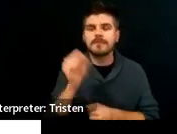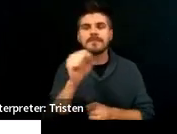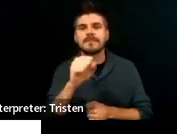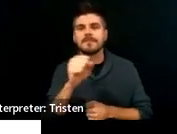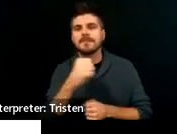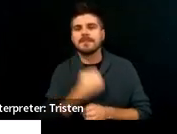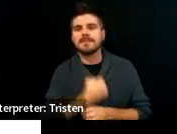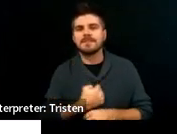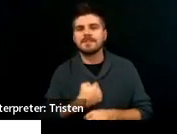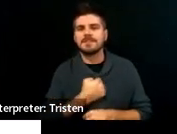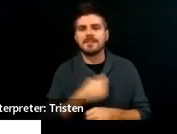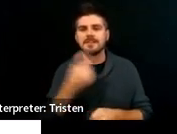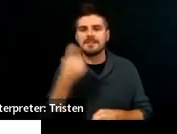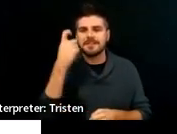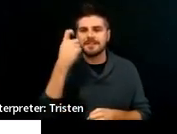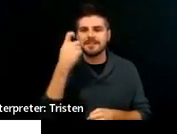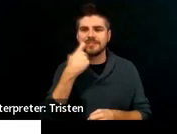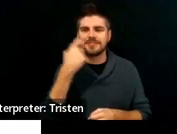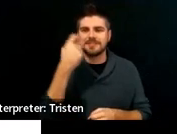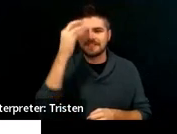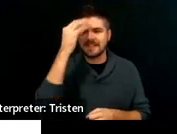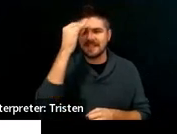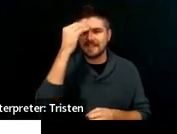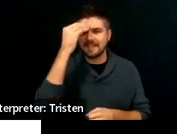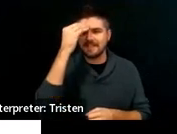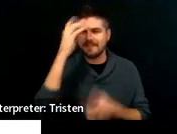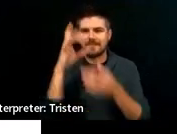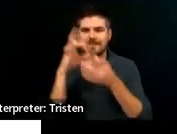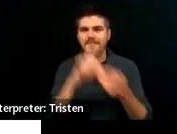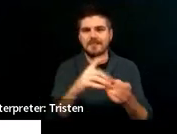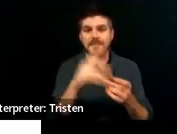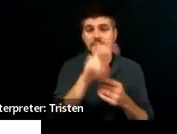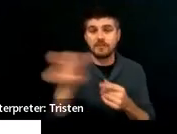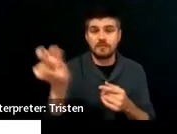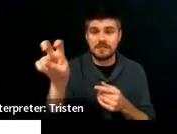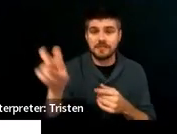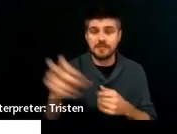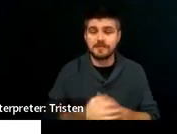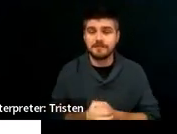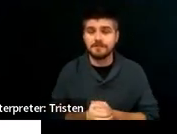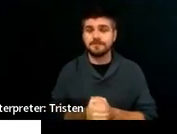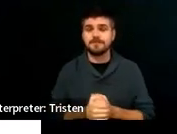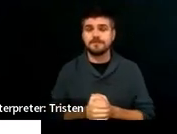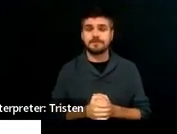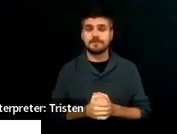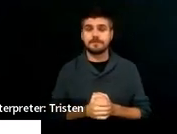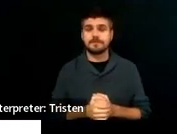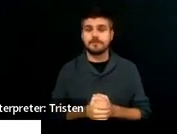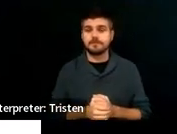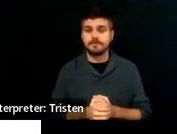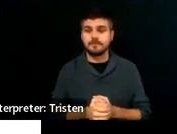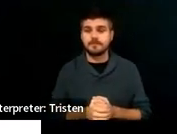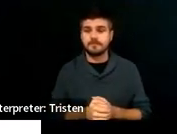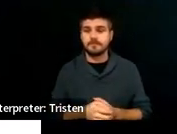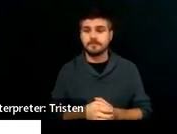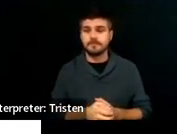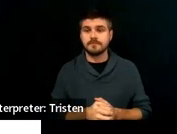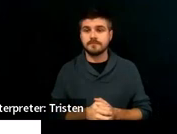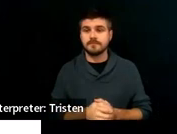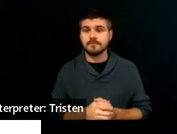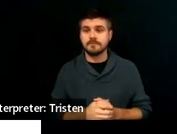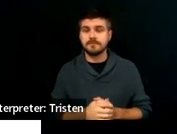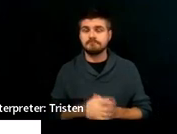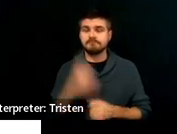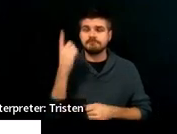was just thinking regarding the transition and whether it is appropriate for